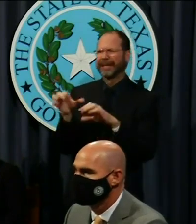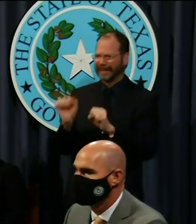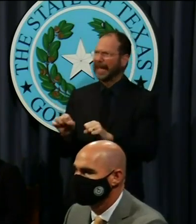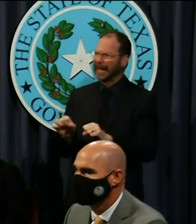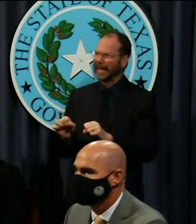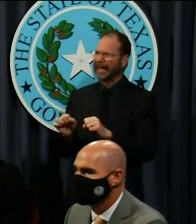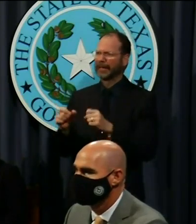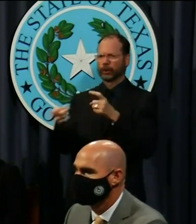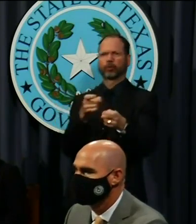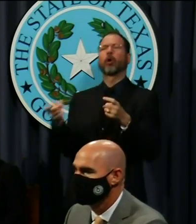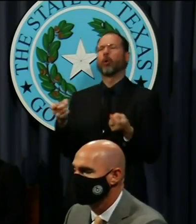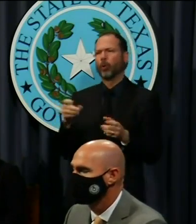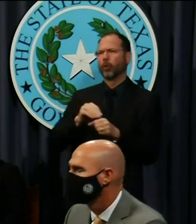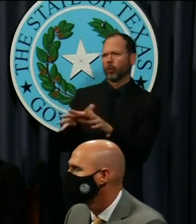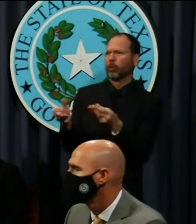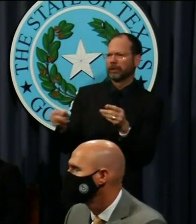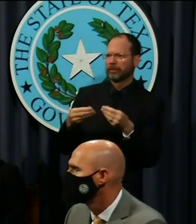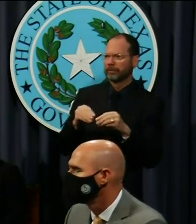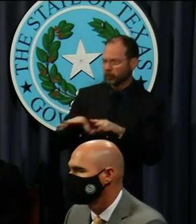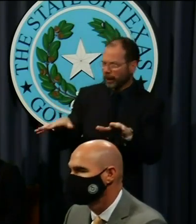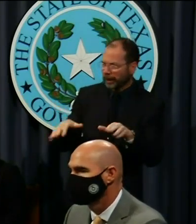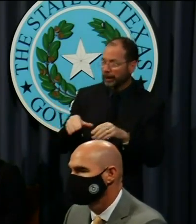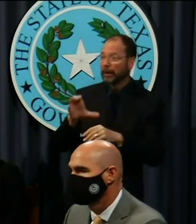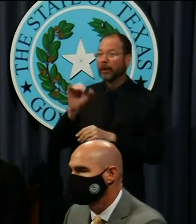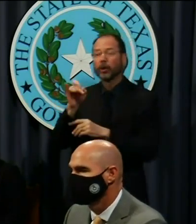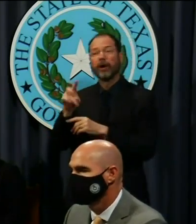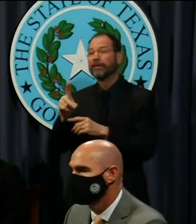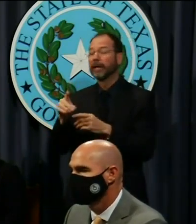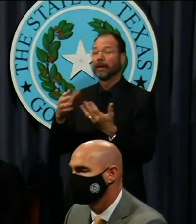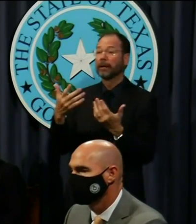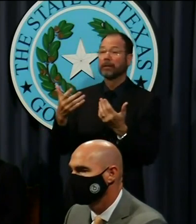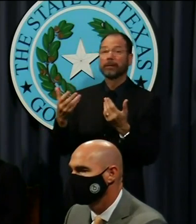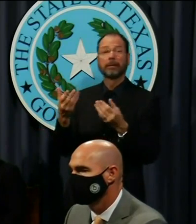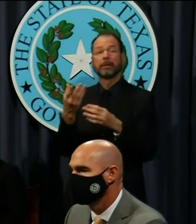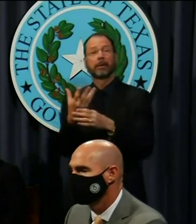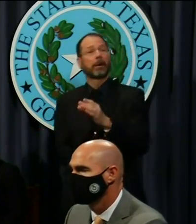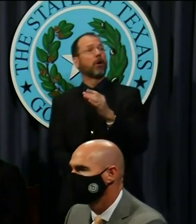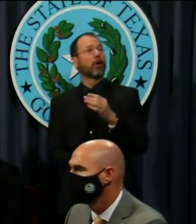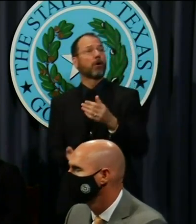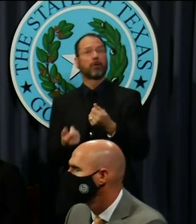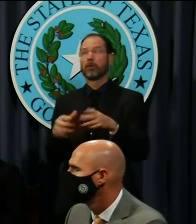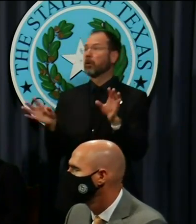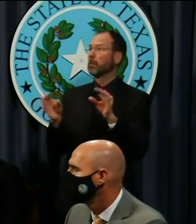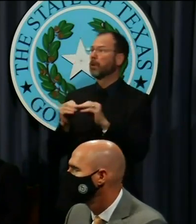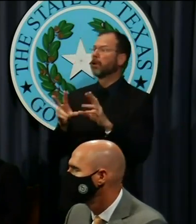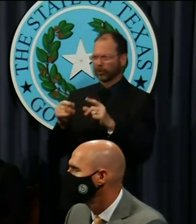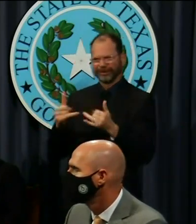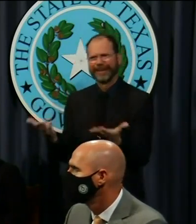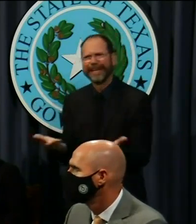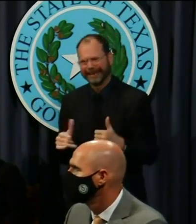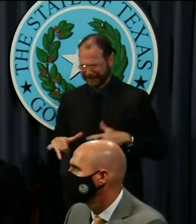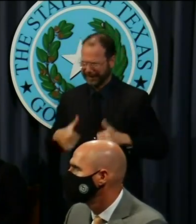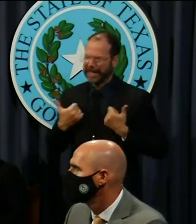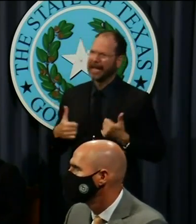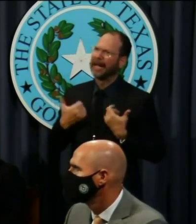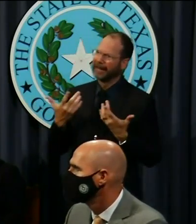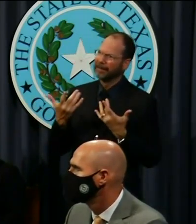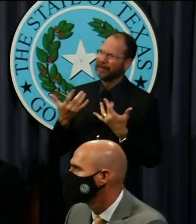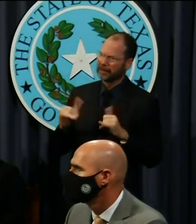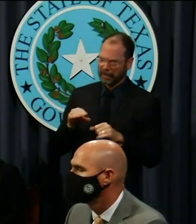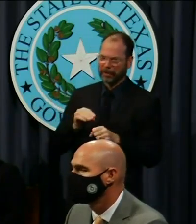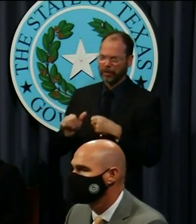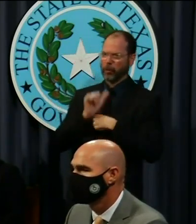The reality is that COVID hasn't suddenly disappeared in Texas. It's still here, and it's still a threat.